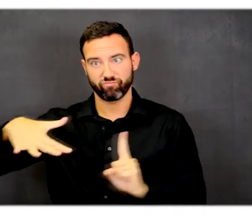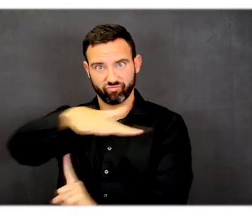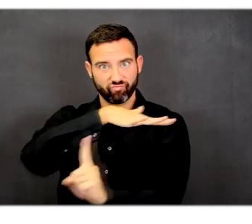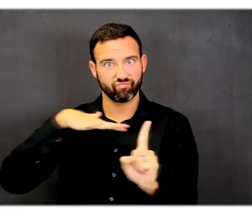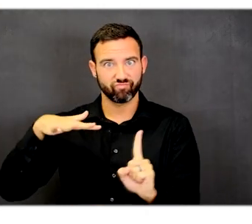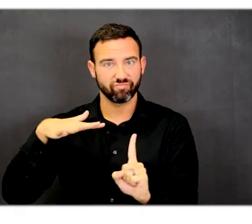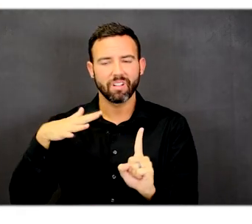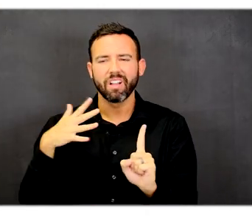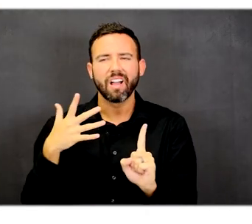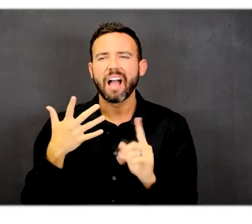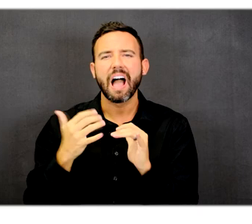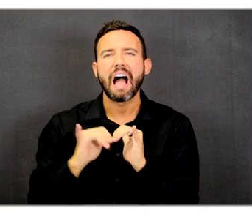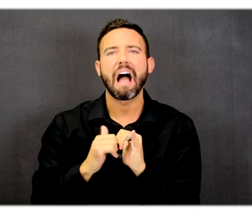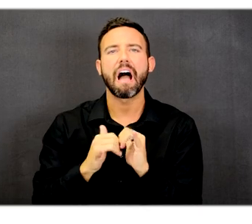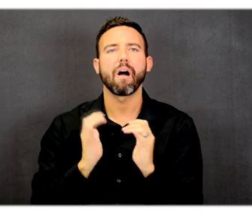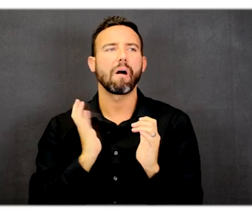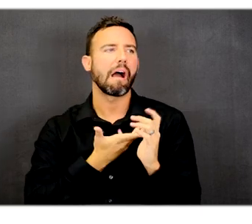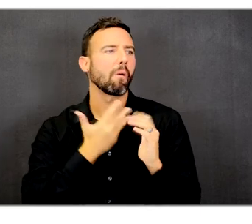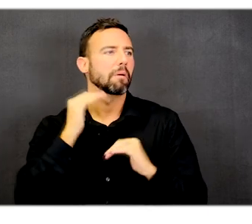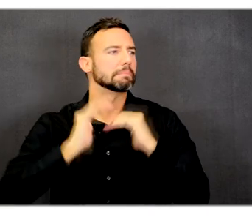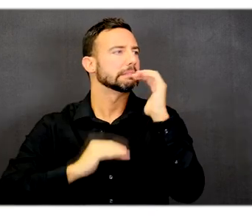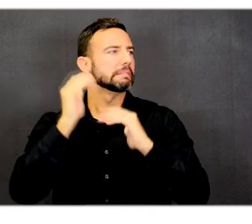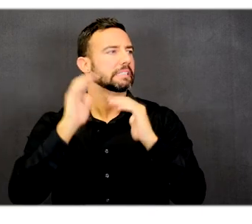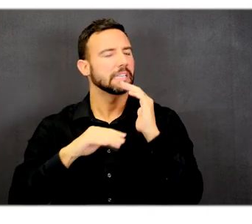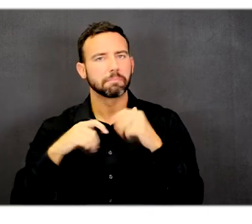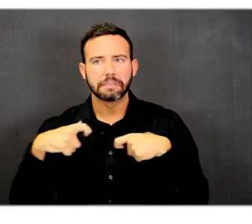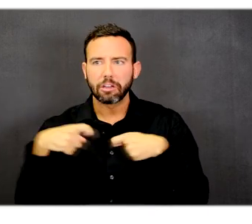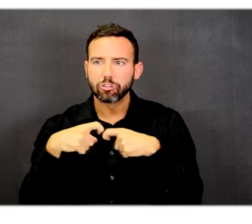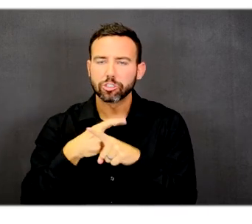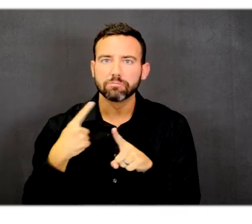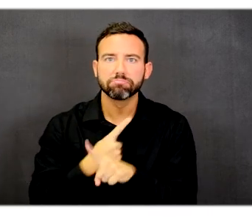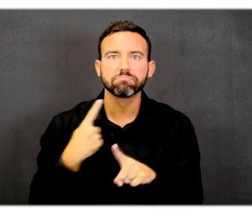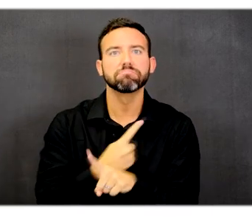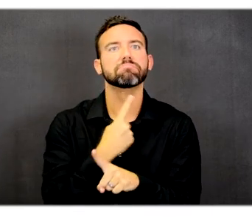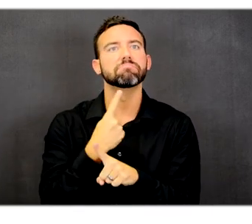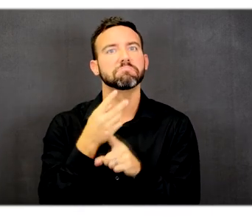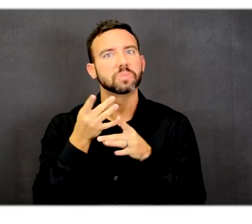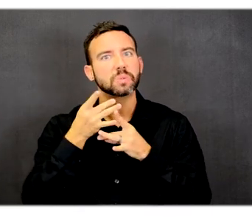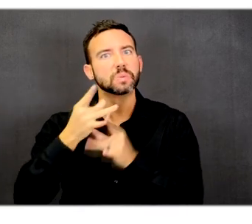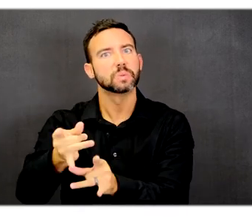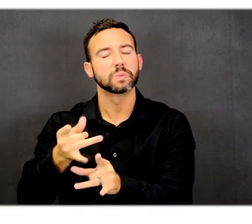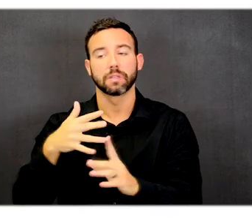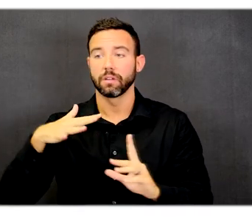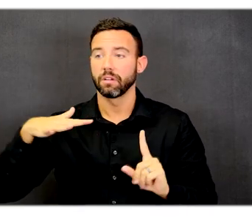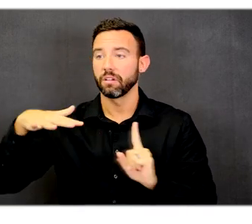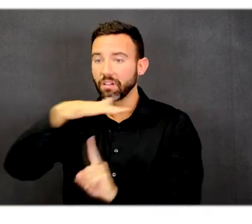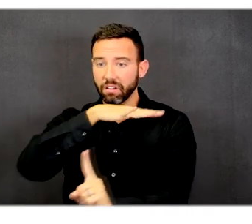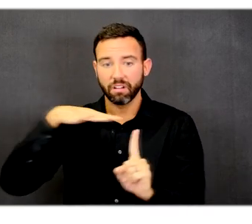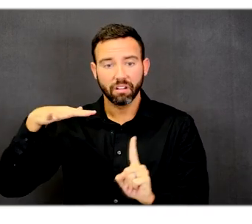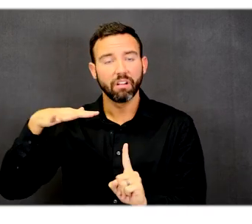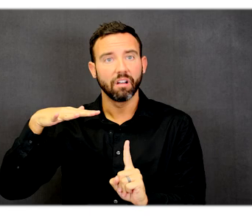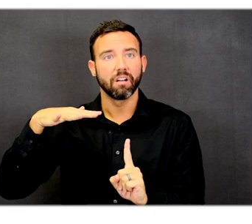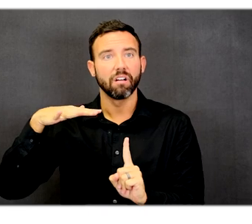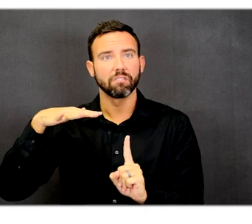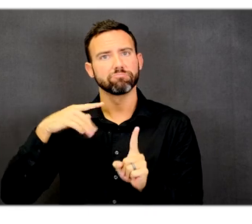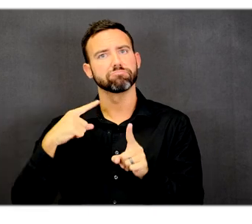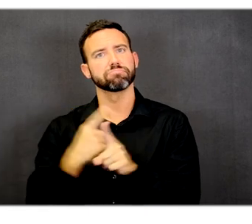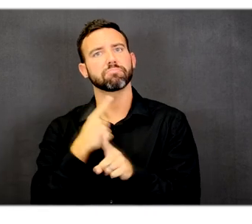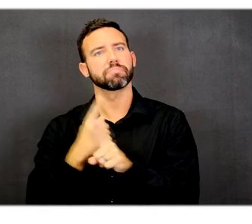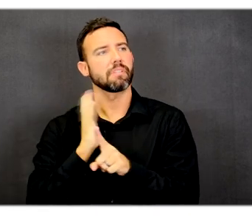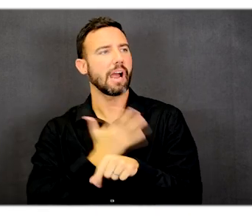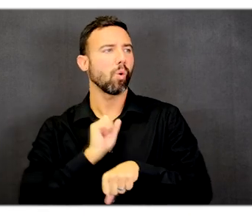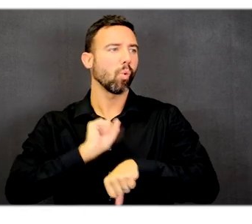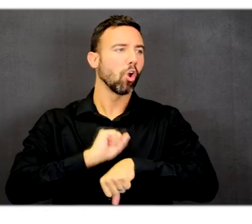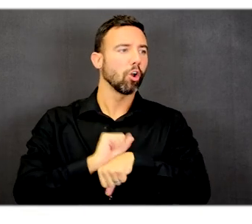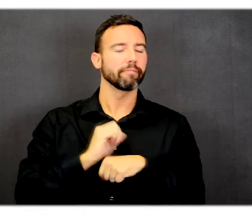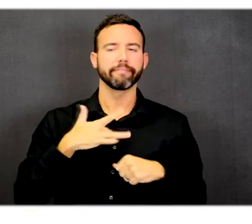environment that is energy sufficient? How do we create an atmosphere that is conducive to doing our work, that